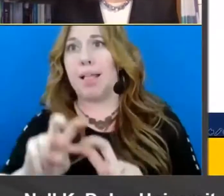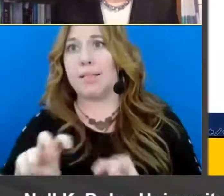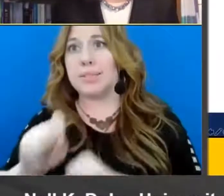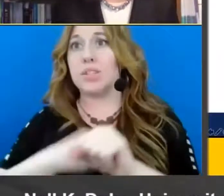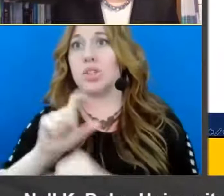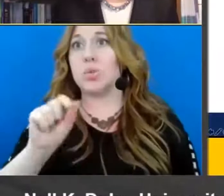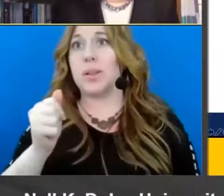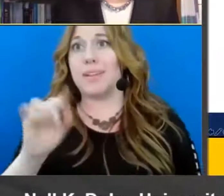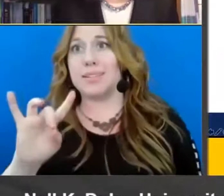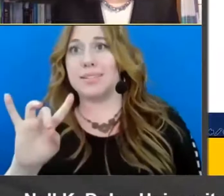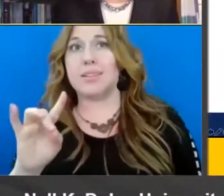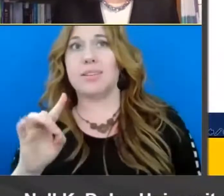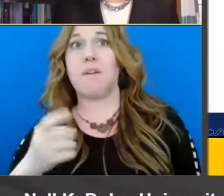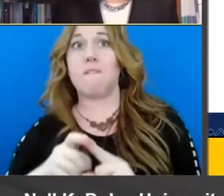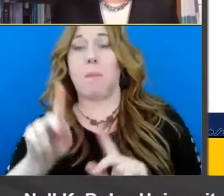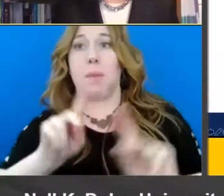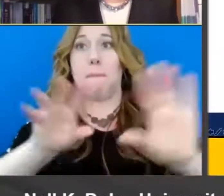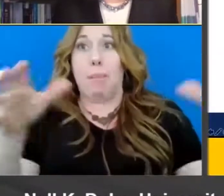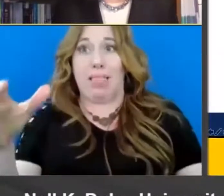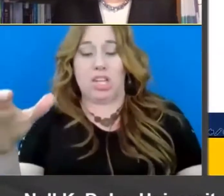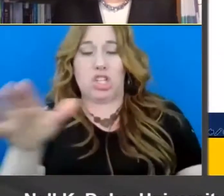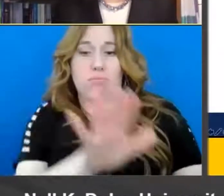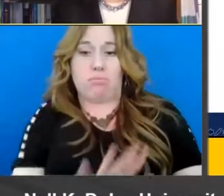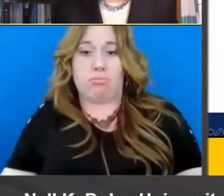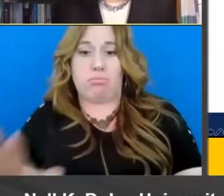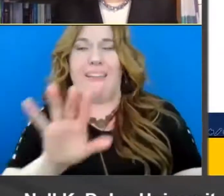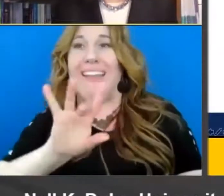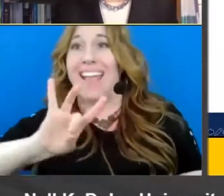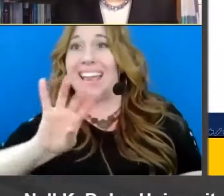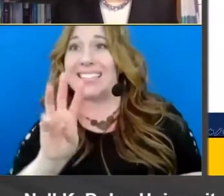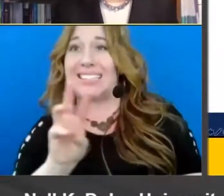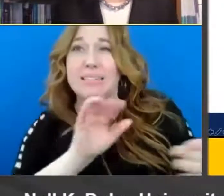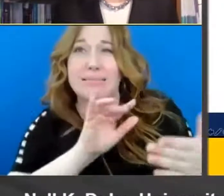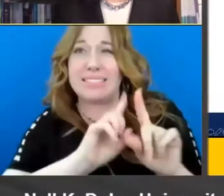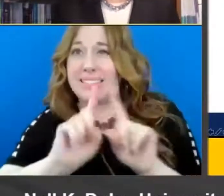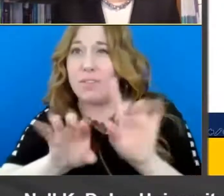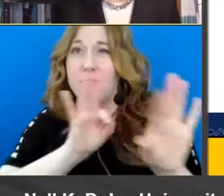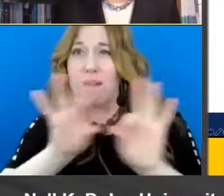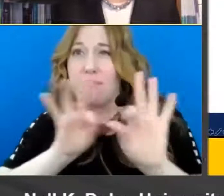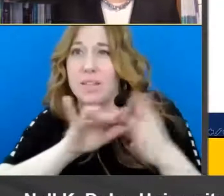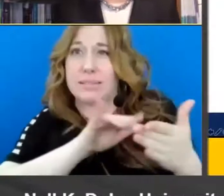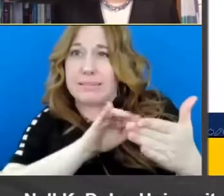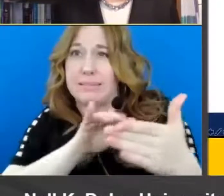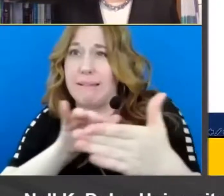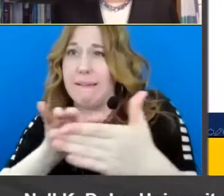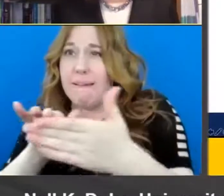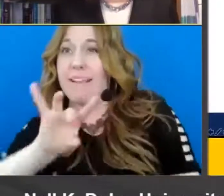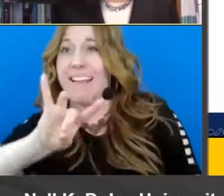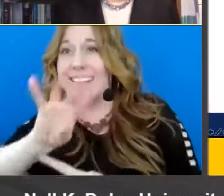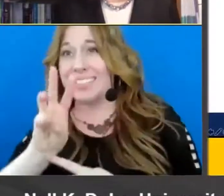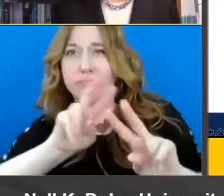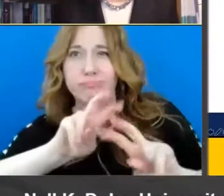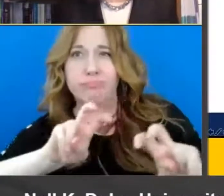of this population they found 86 studies that they analyzed 86 studies